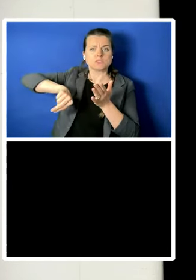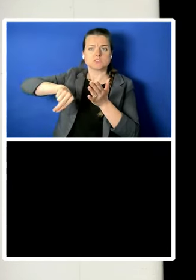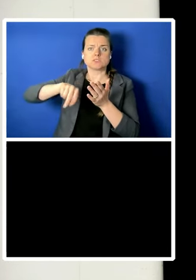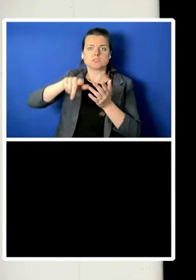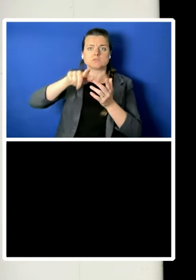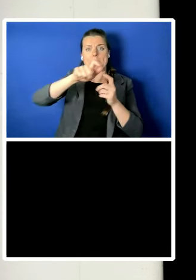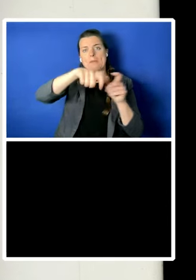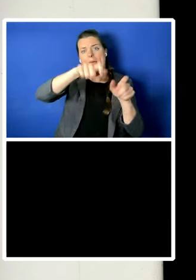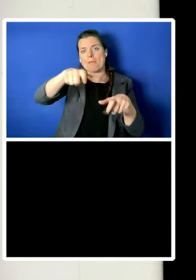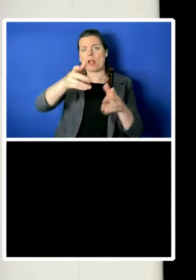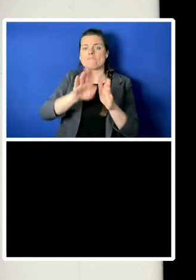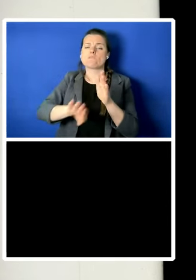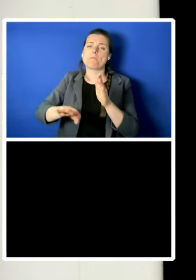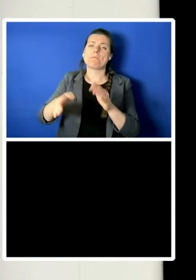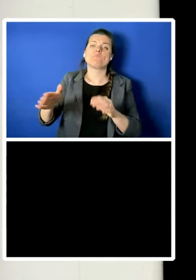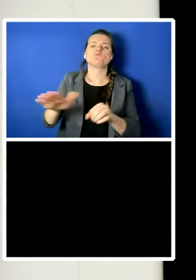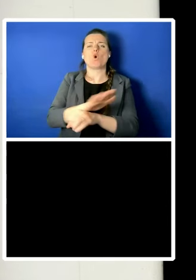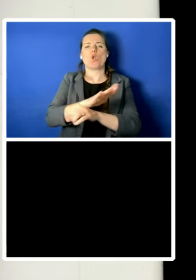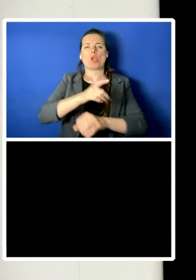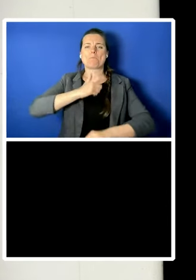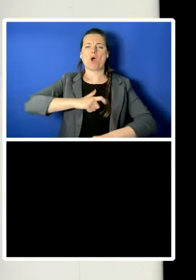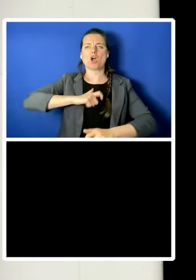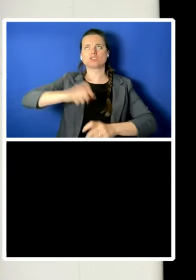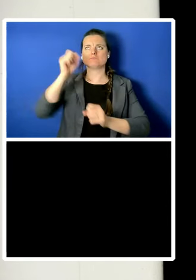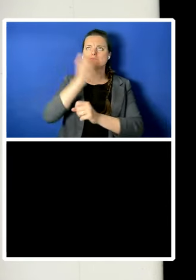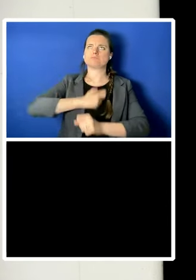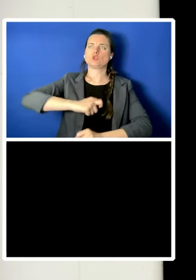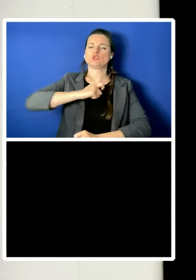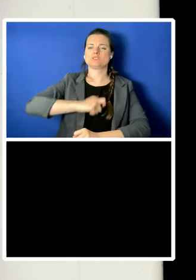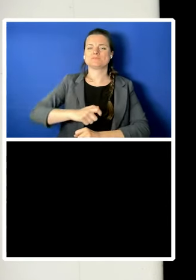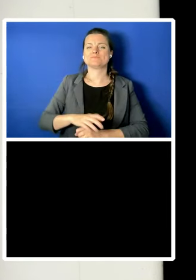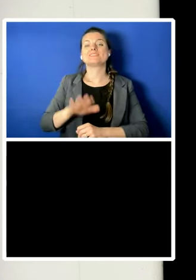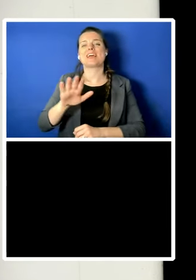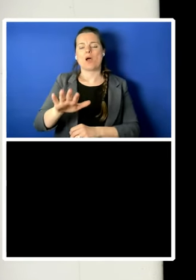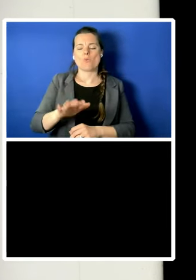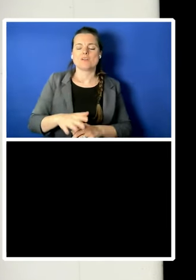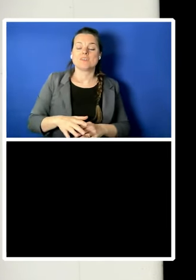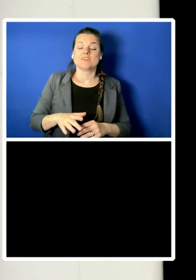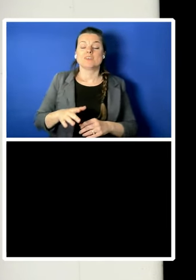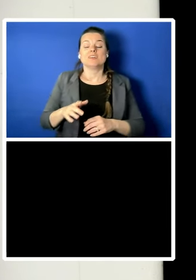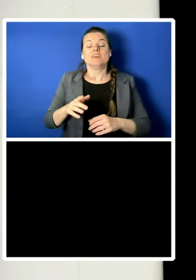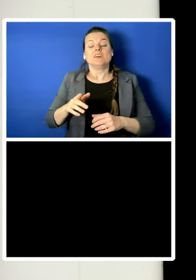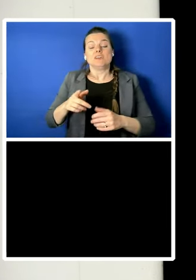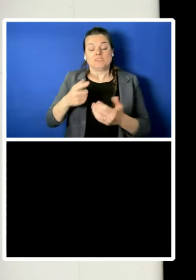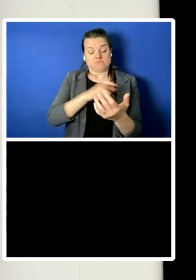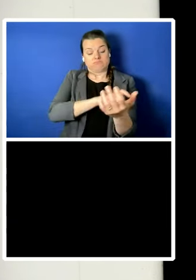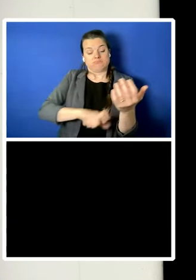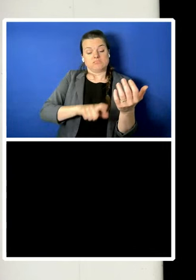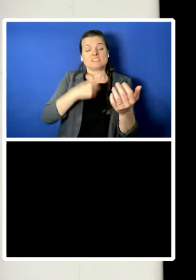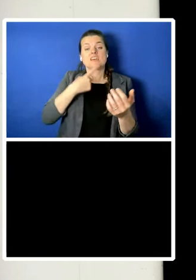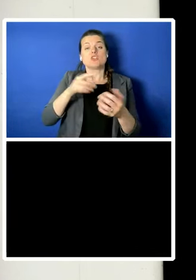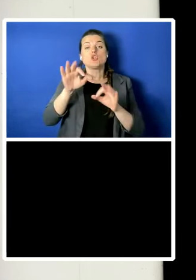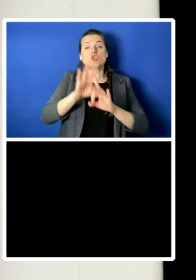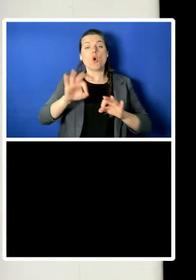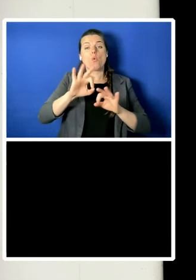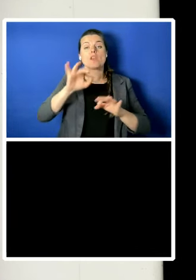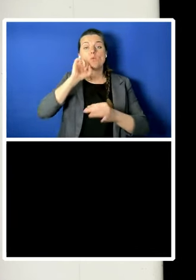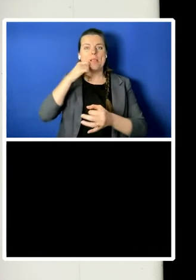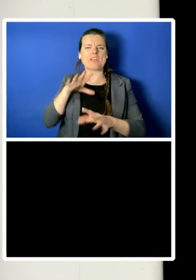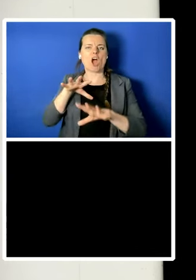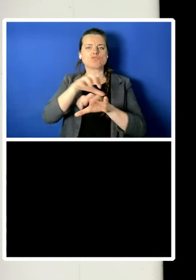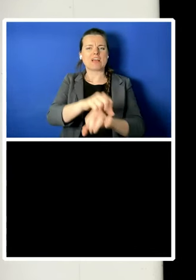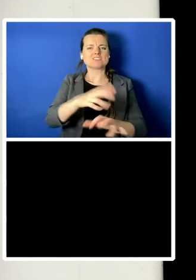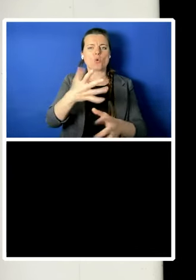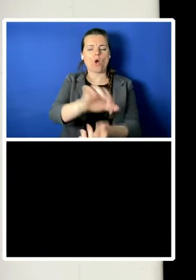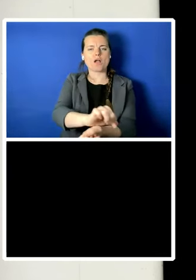Clause 54, the Wilson Craft Society will love this one, provides that no one shall be arrested or imprisoned on the appeal of